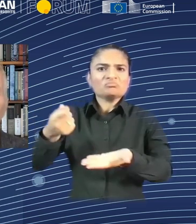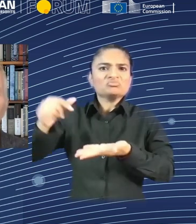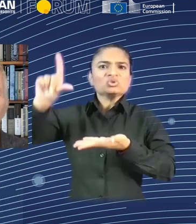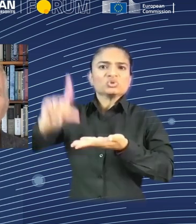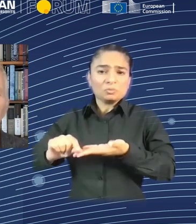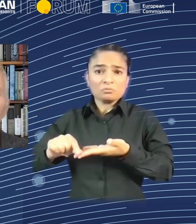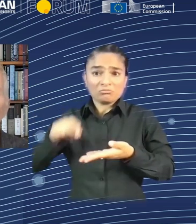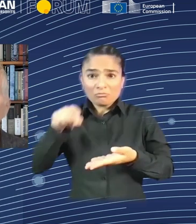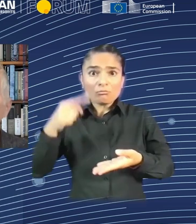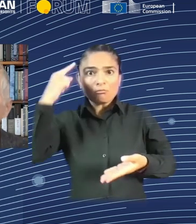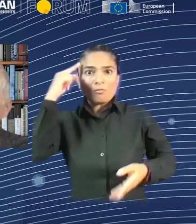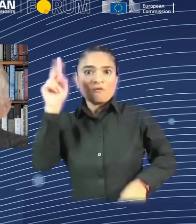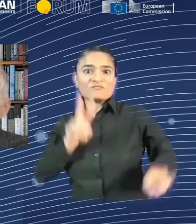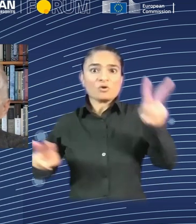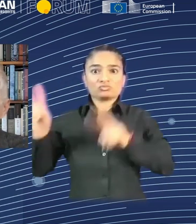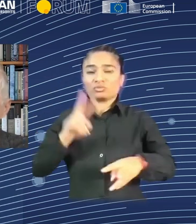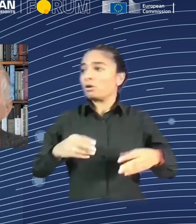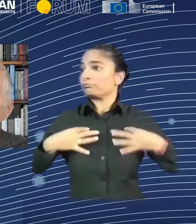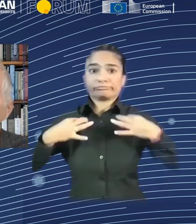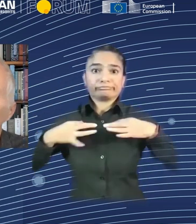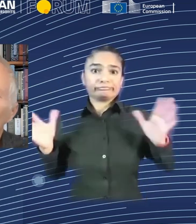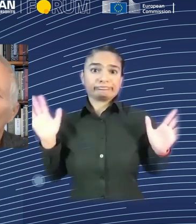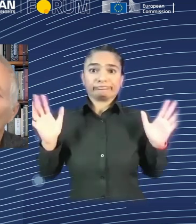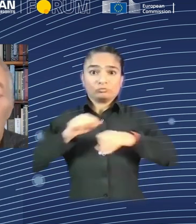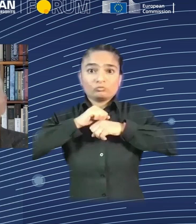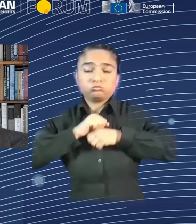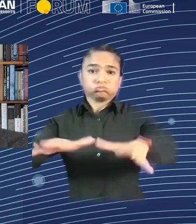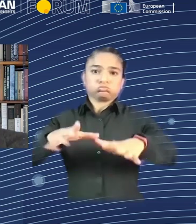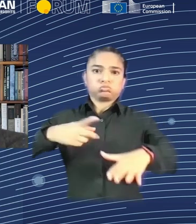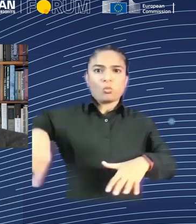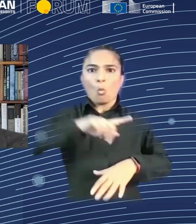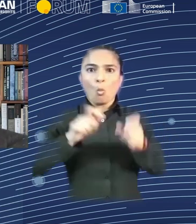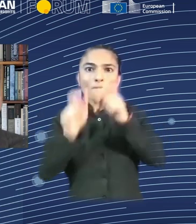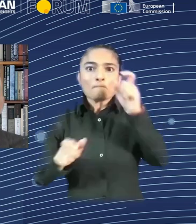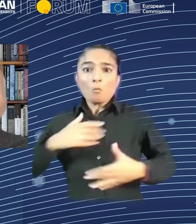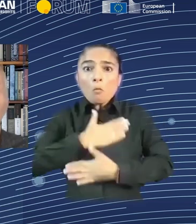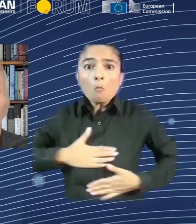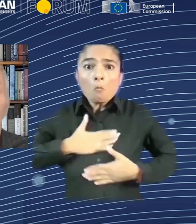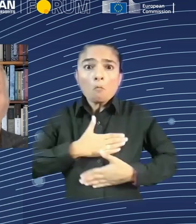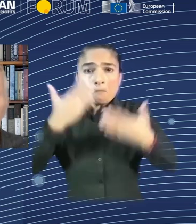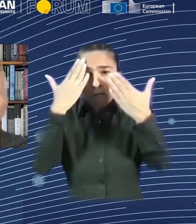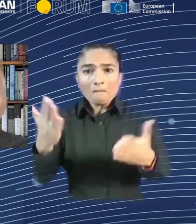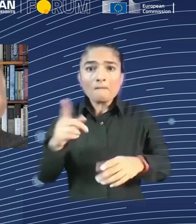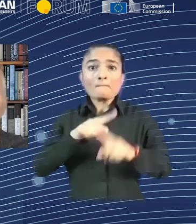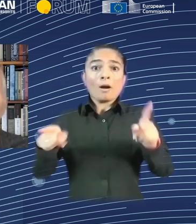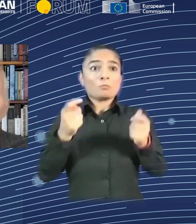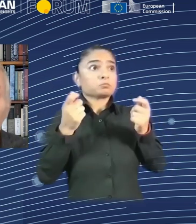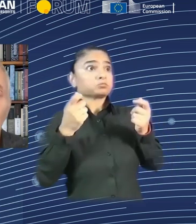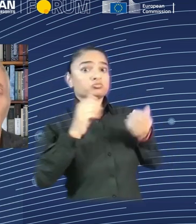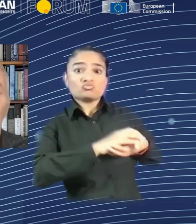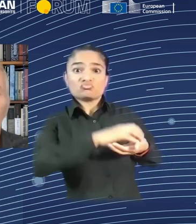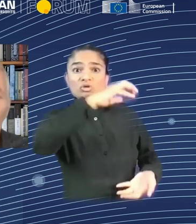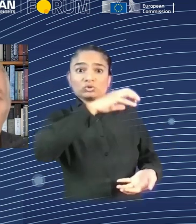textiles, where all of a sudden people went from having one or perhaps two outfits to having dozens. We had